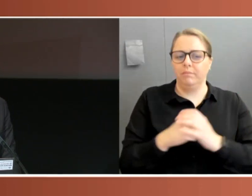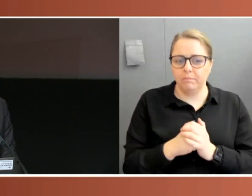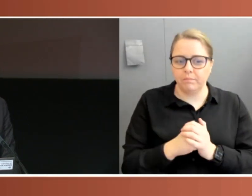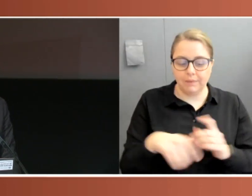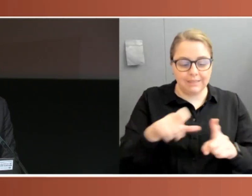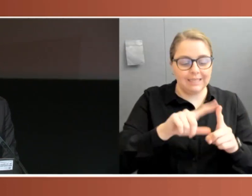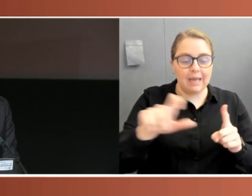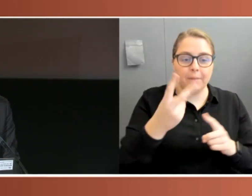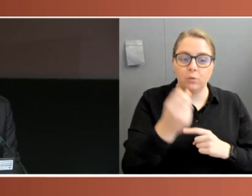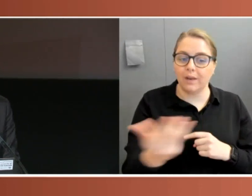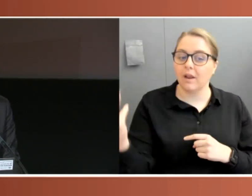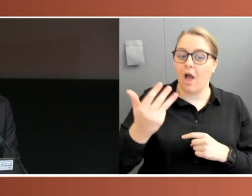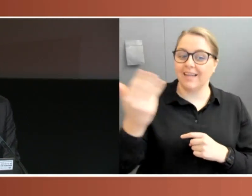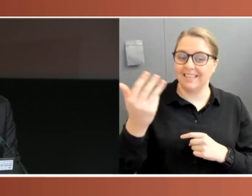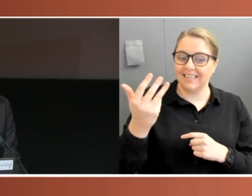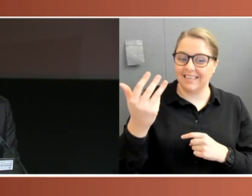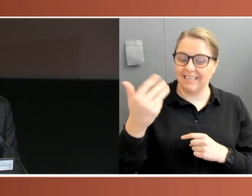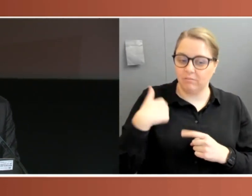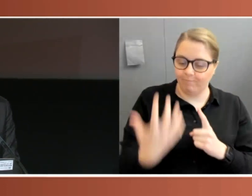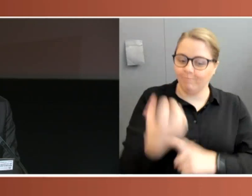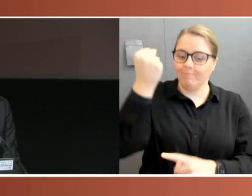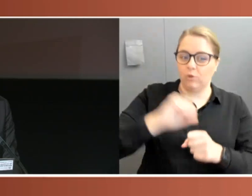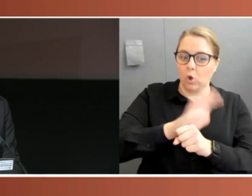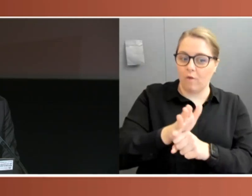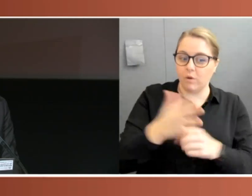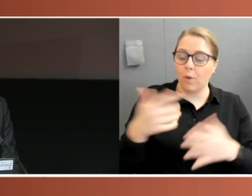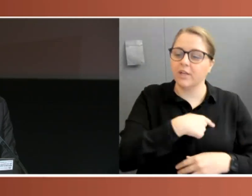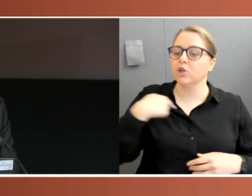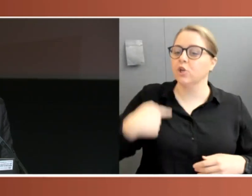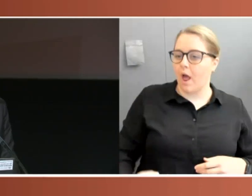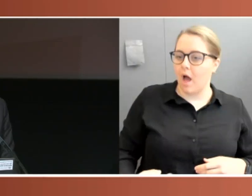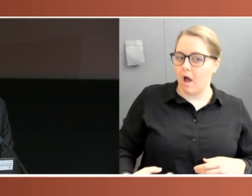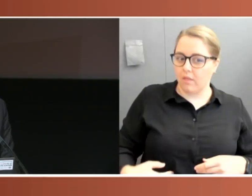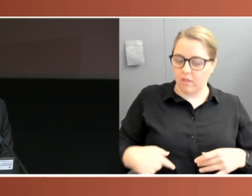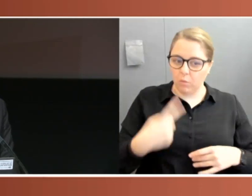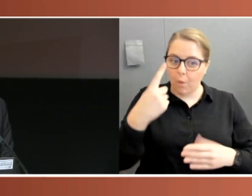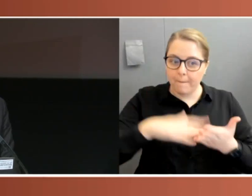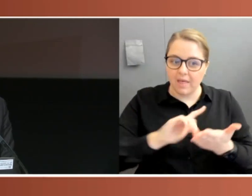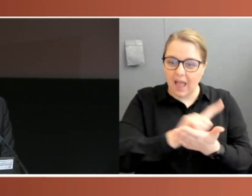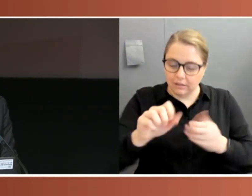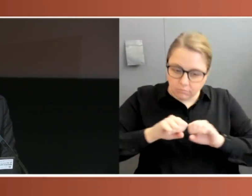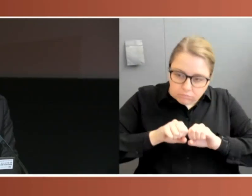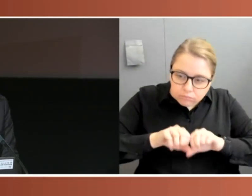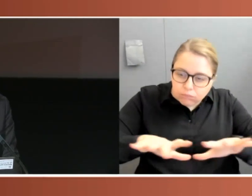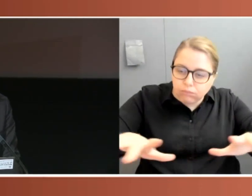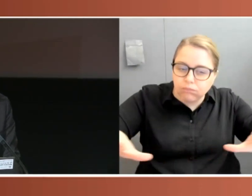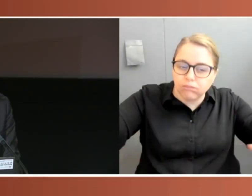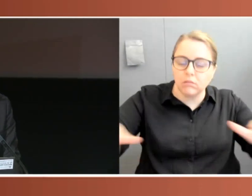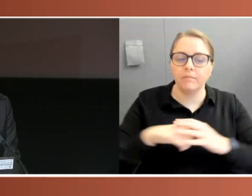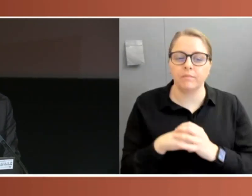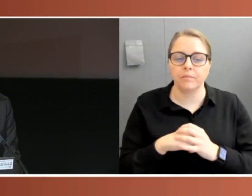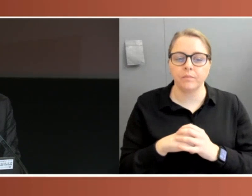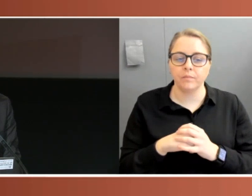was discovered in Wuhan, China. It spread across the globe. A month or so later, the World Health Organization declared